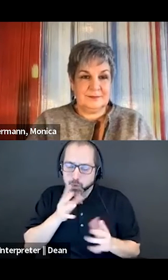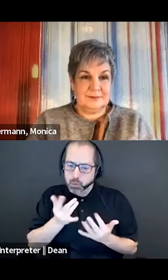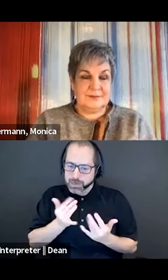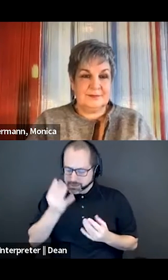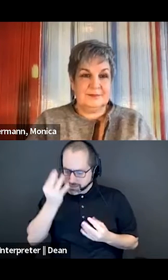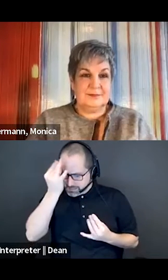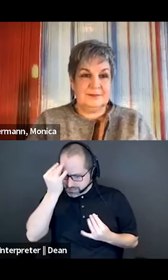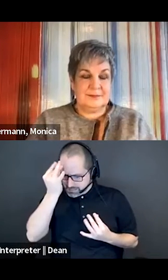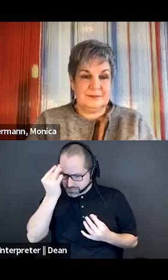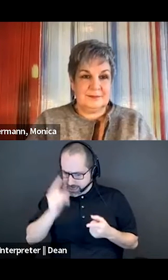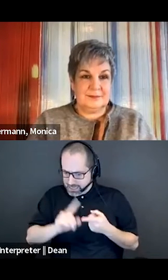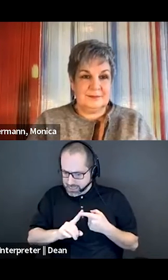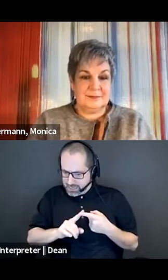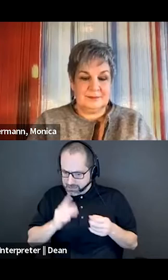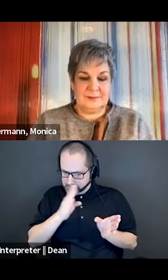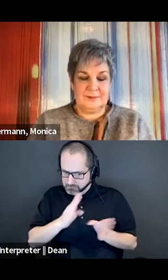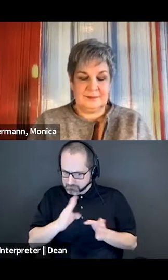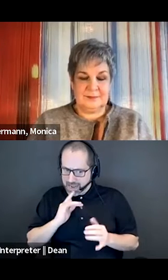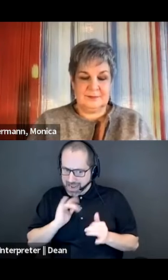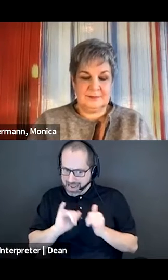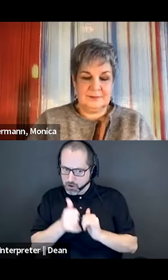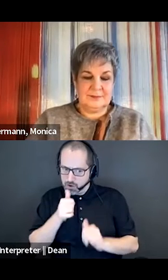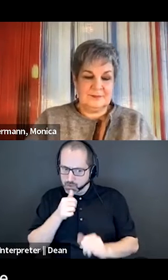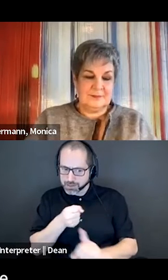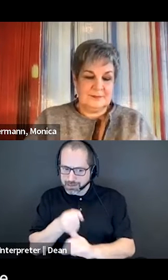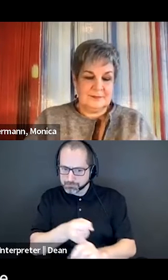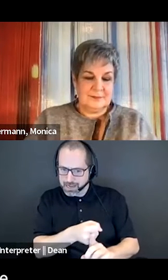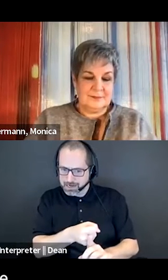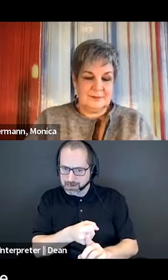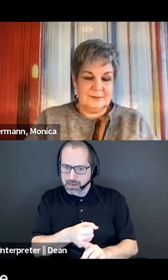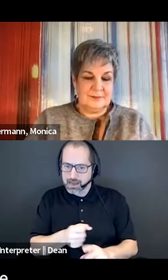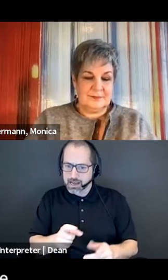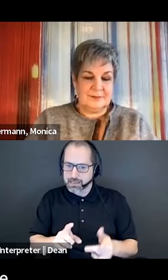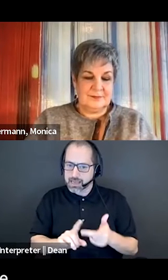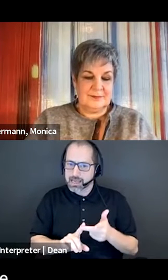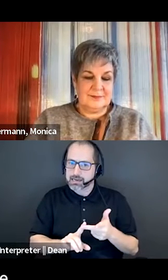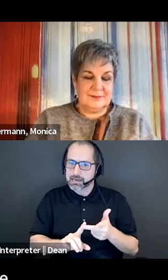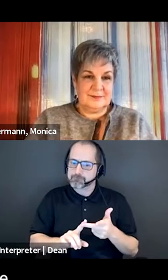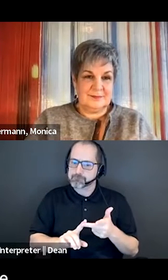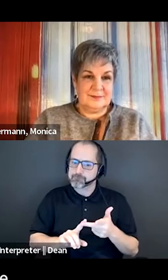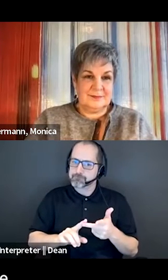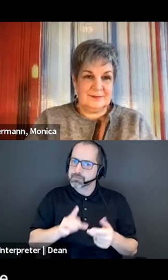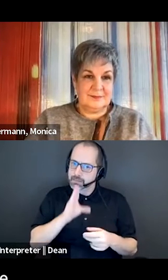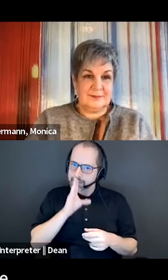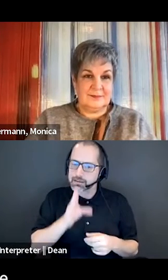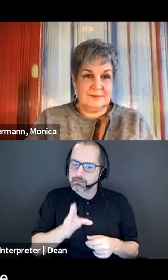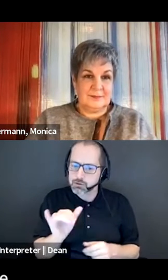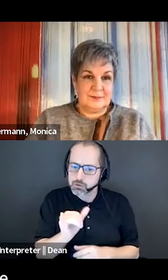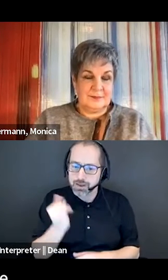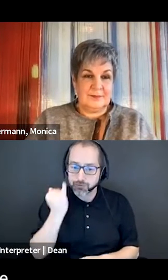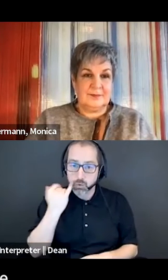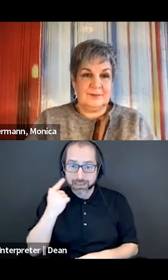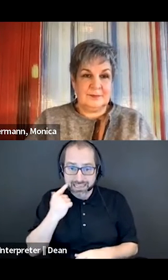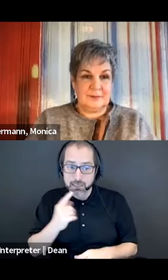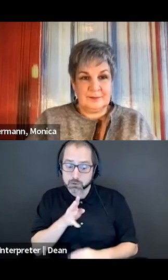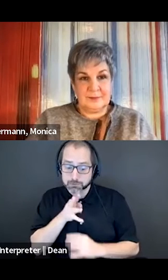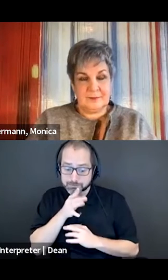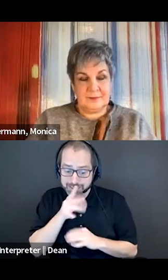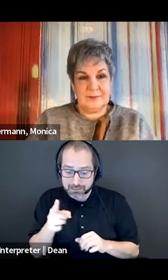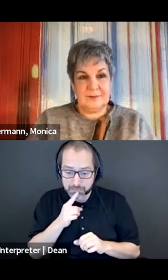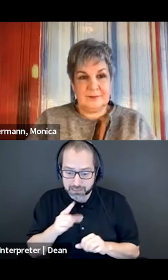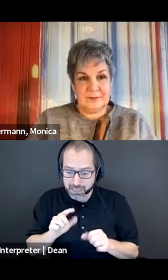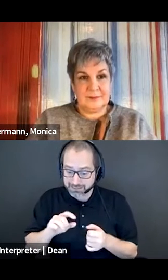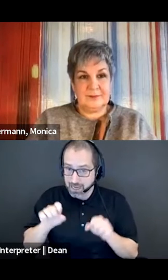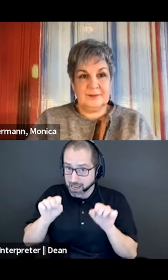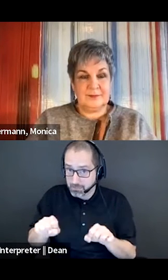say it, and deliberate in that if you catch yourself about to say something that could be considered ableist, that you consider a different way